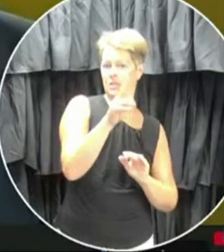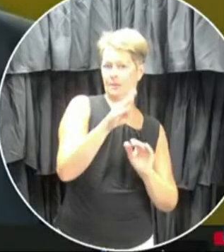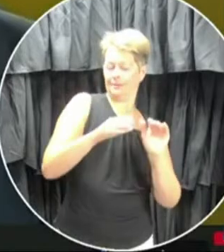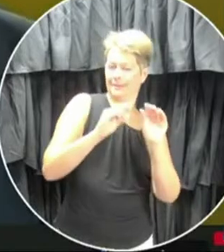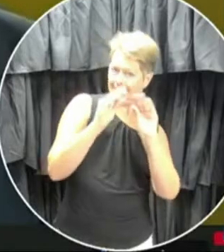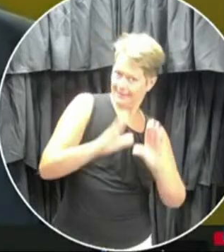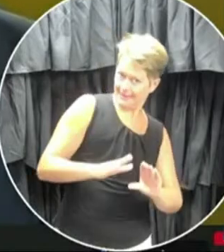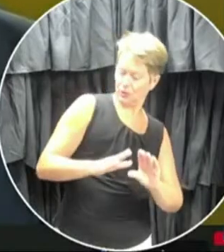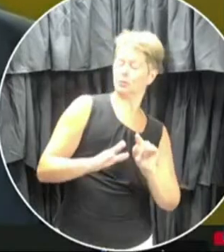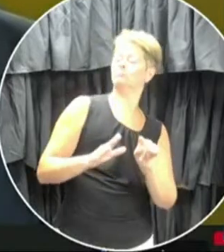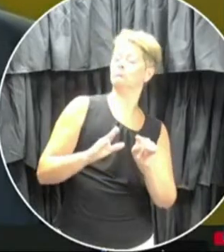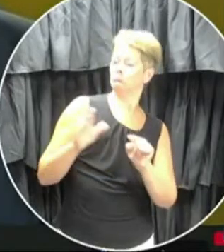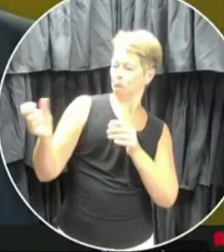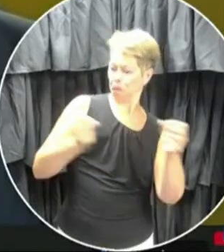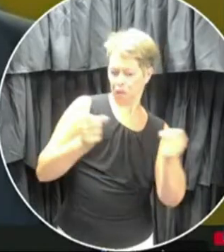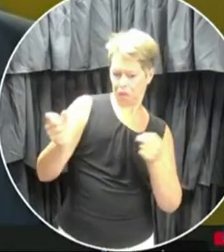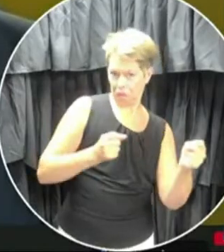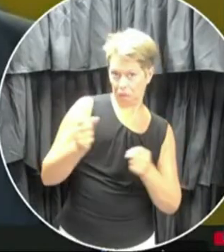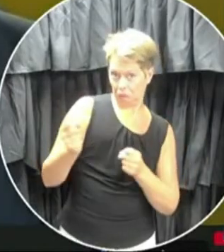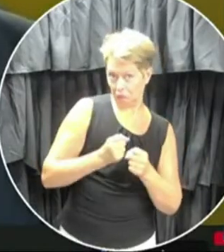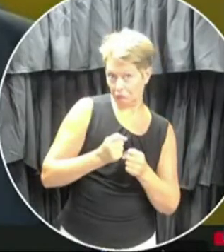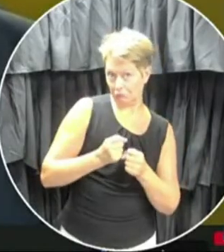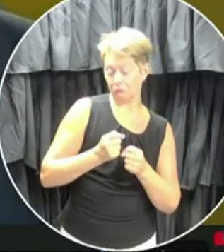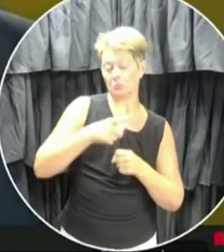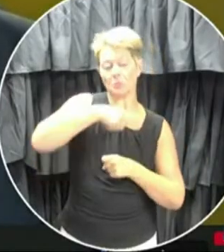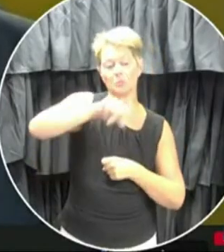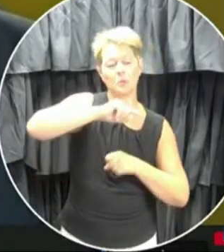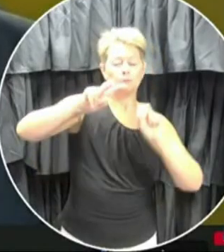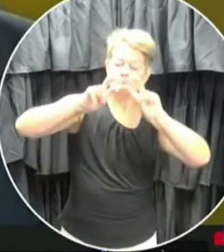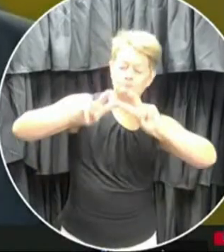usage. We're exploring options around that,